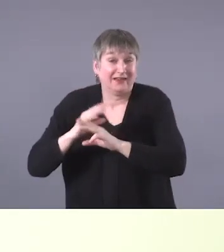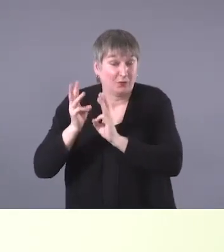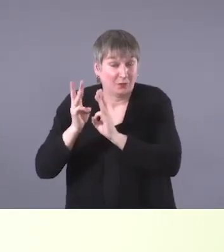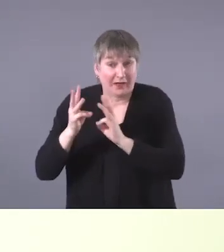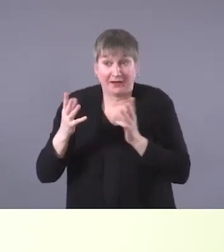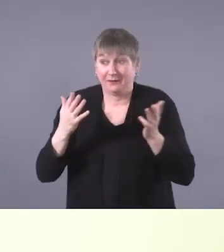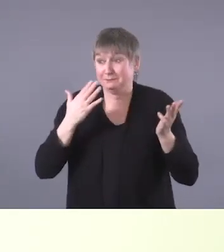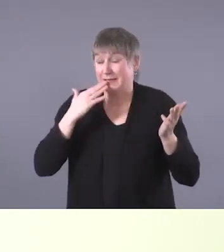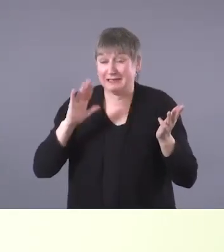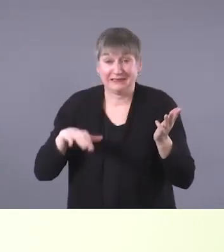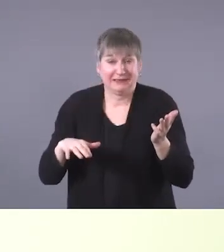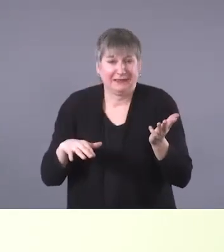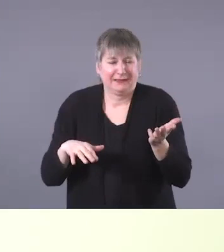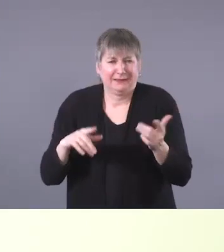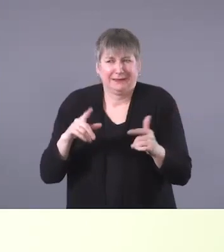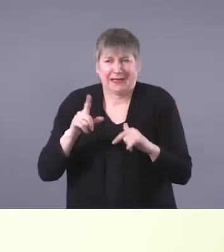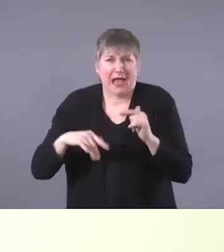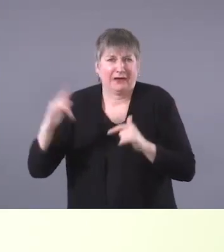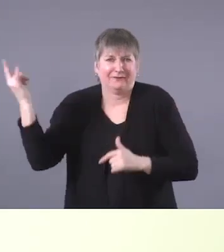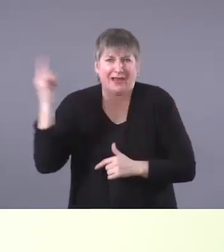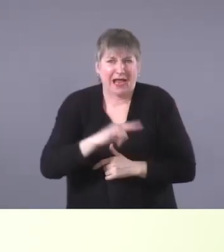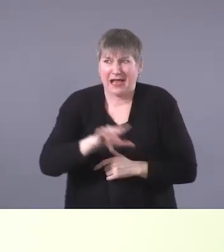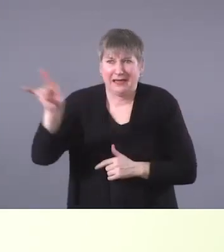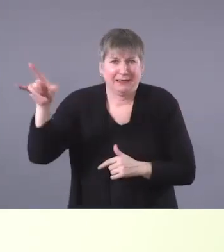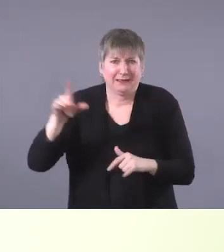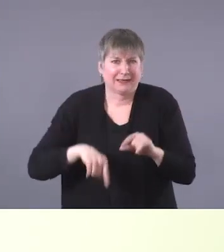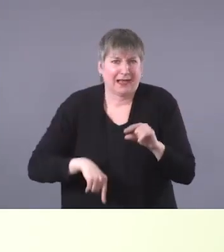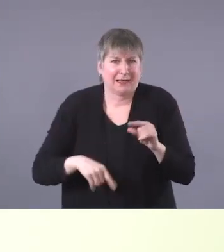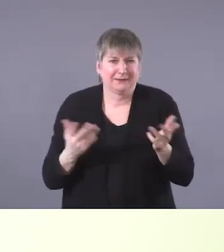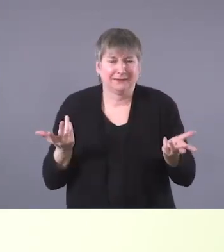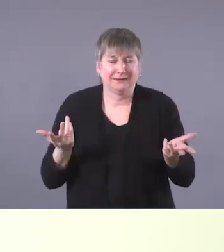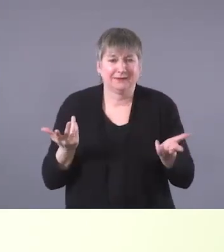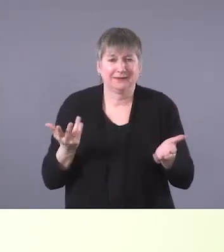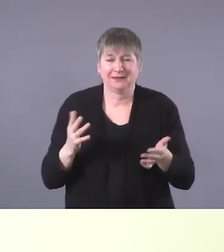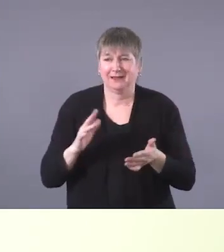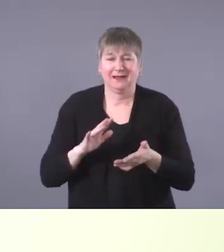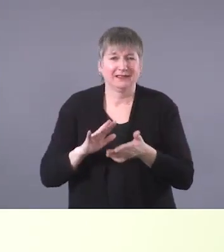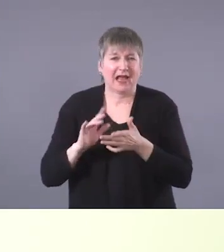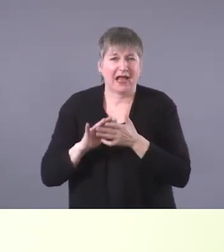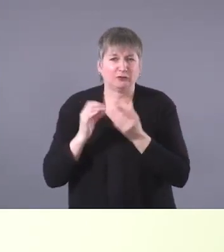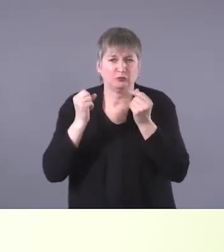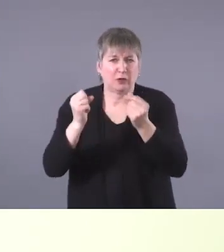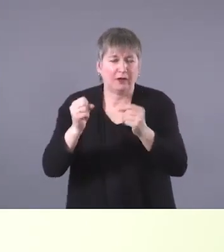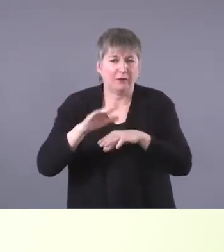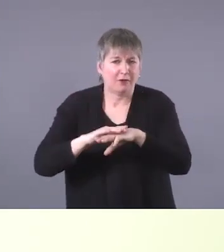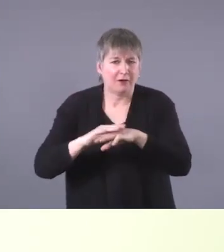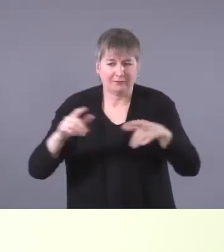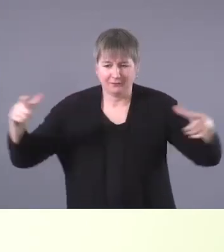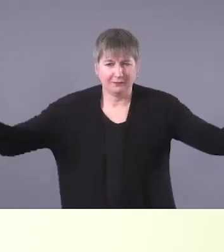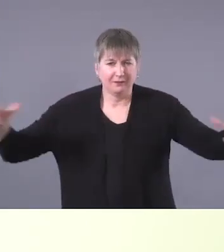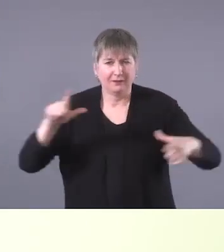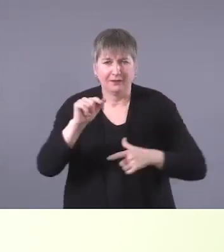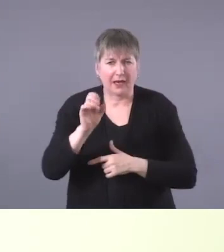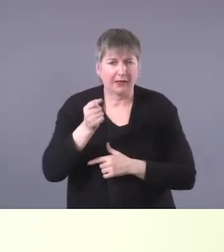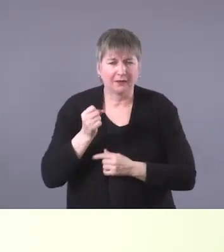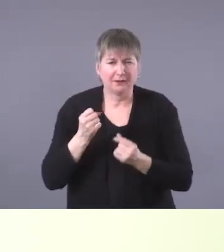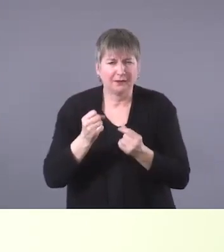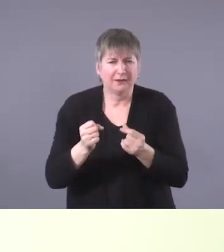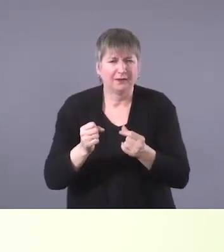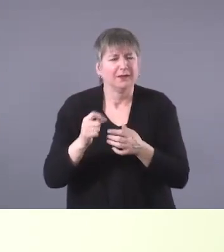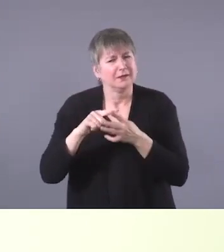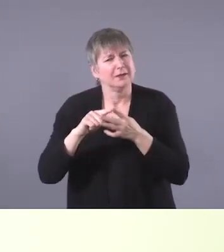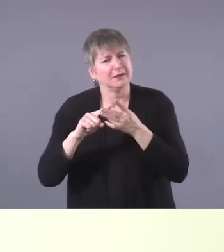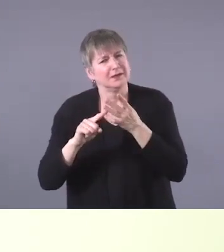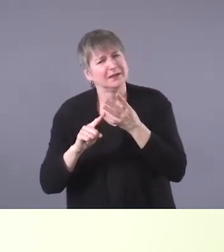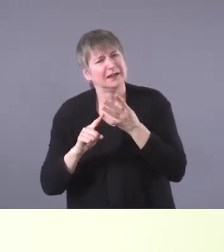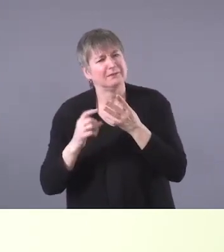that you can't fly in or out, you can't, you can't travel across the lake. So, um, there's lots of concepts,